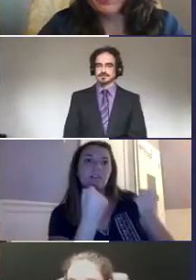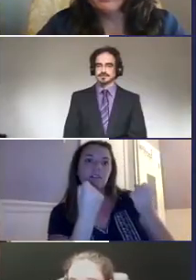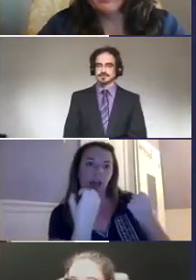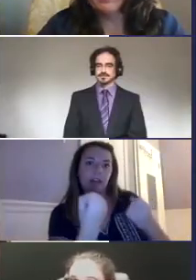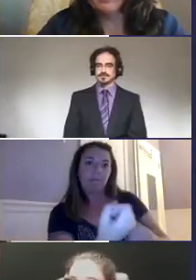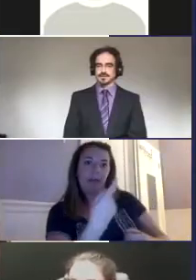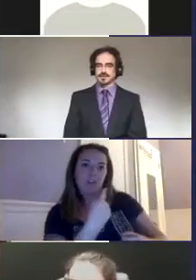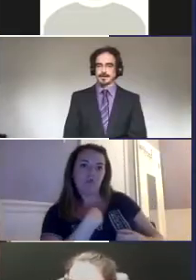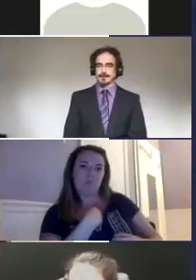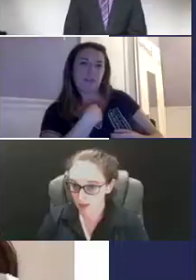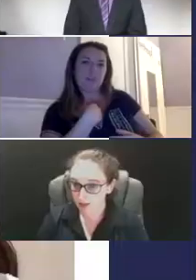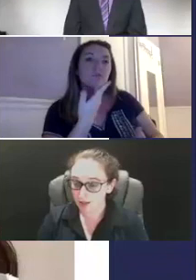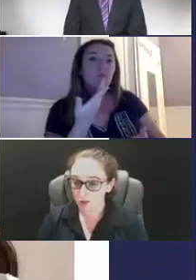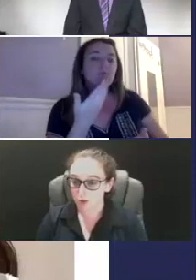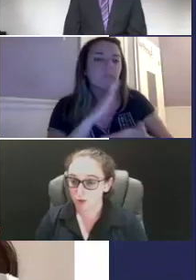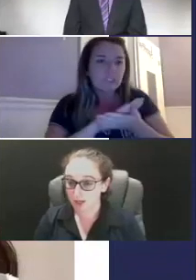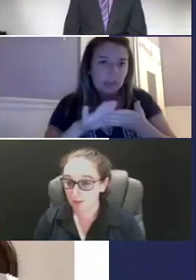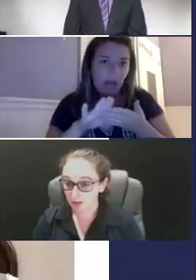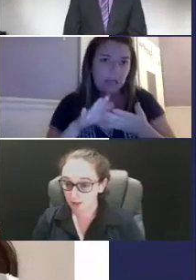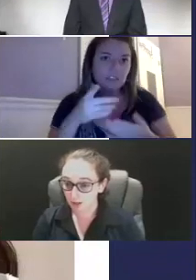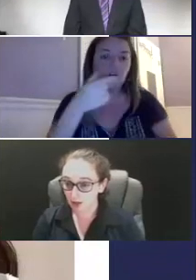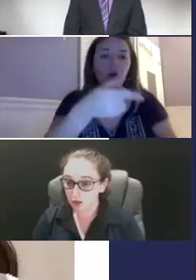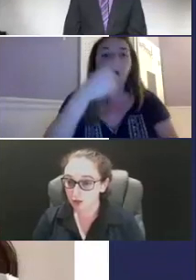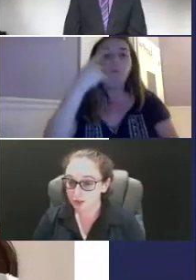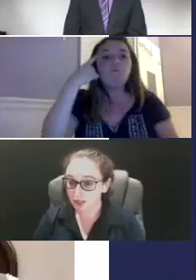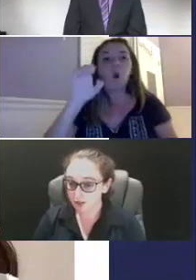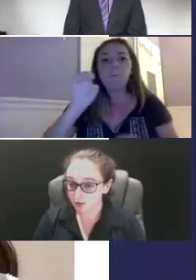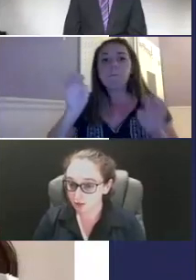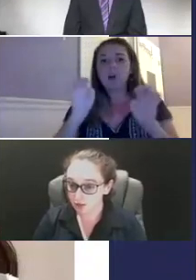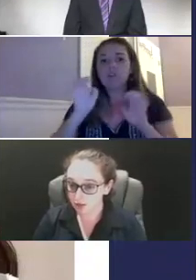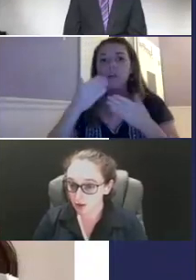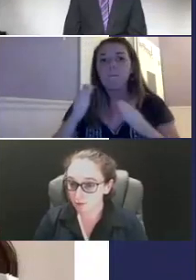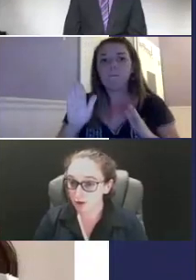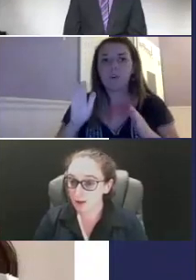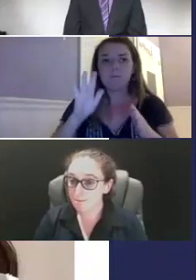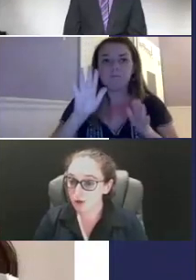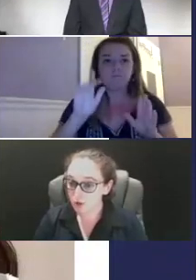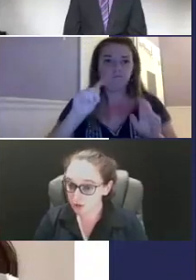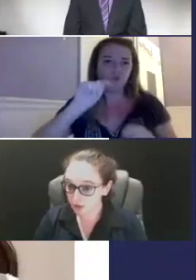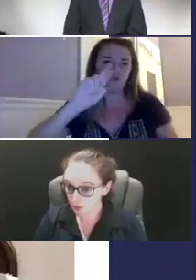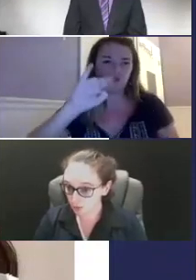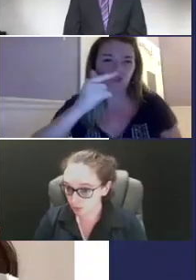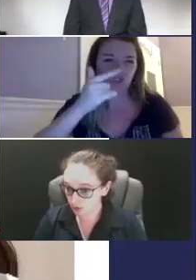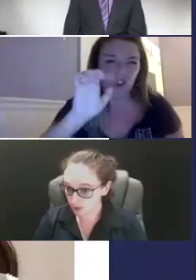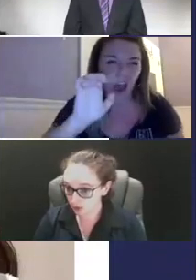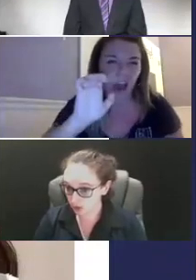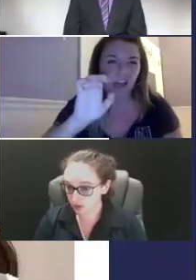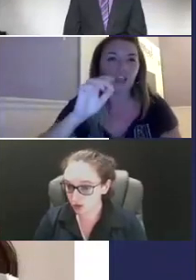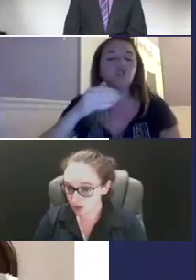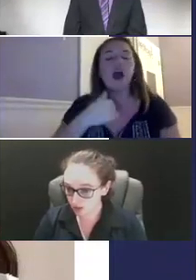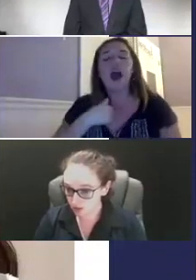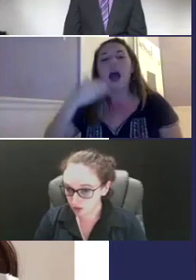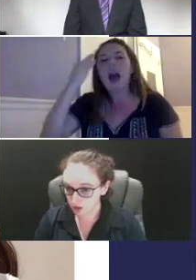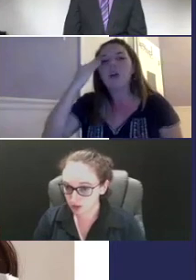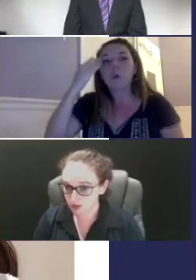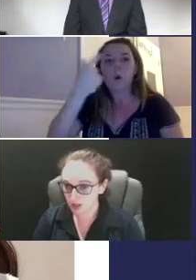the hearing person will say something and the interpreter will sign it back to me. So it's a nice service. For emergency room situations and